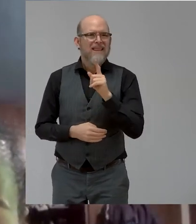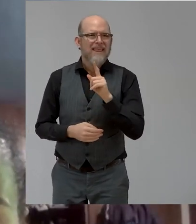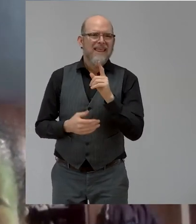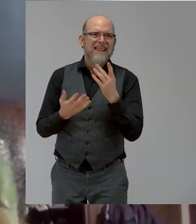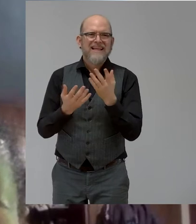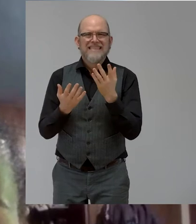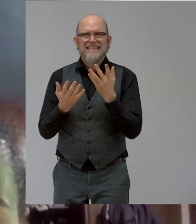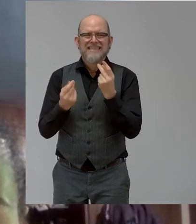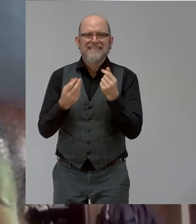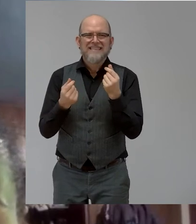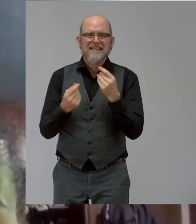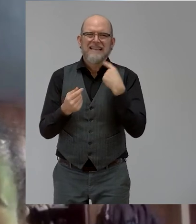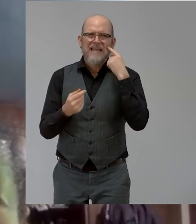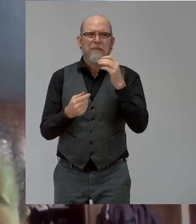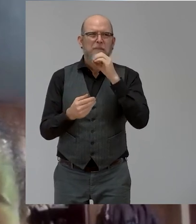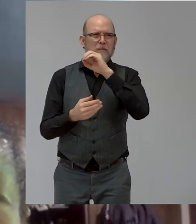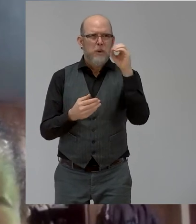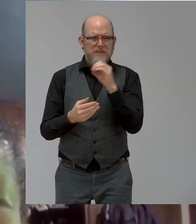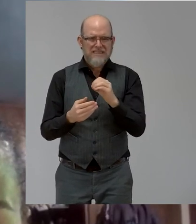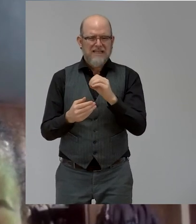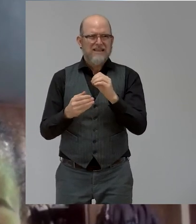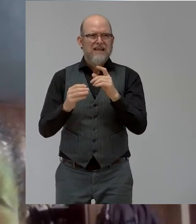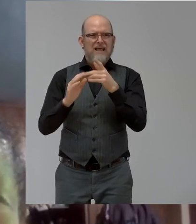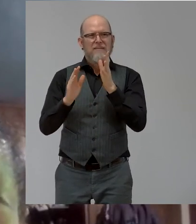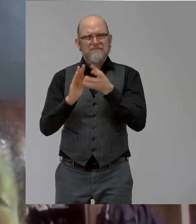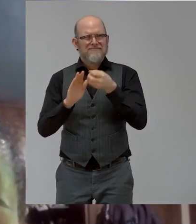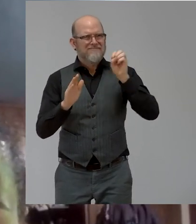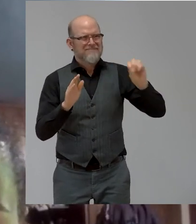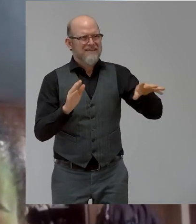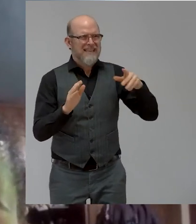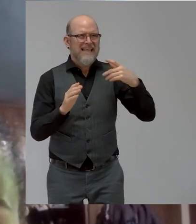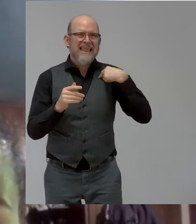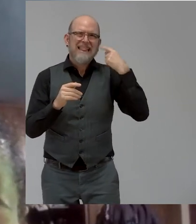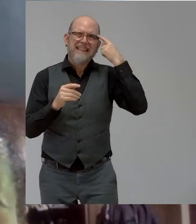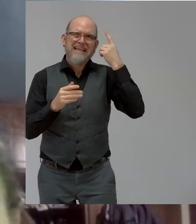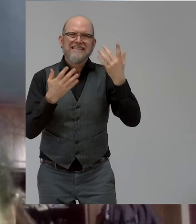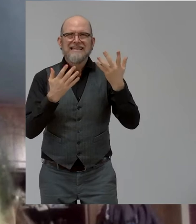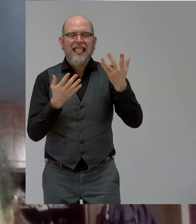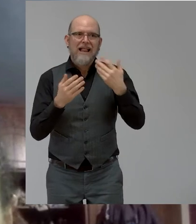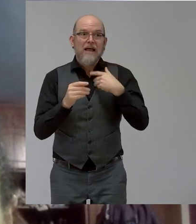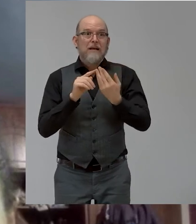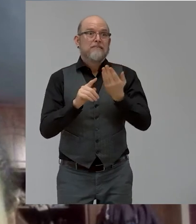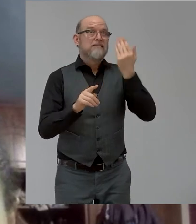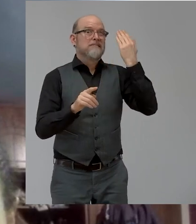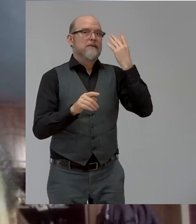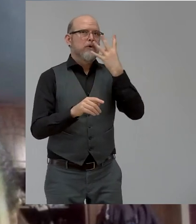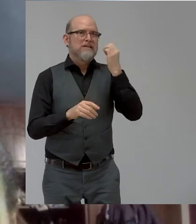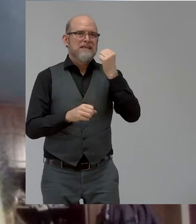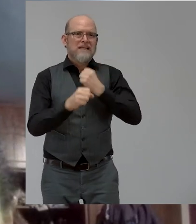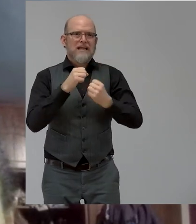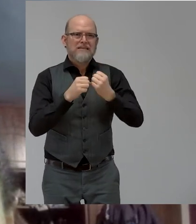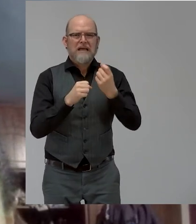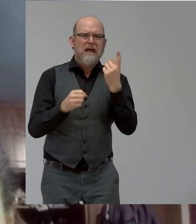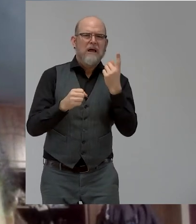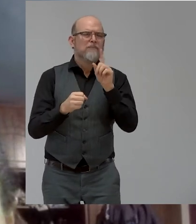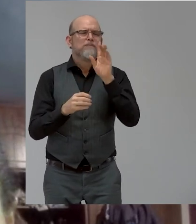I do understand, especially thinking back nearly 14 years back, I really see